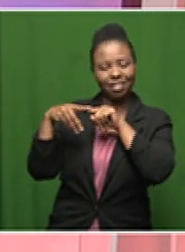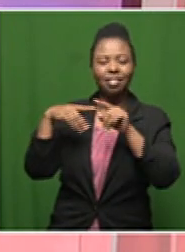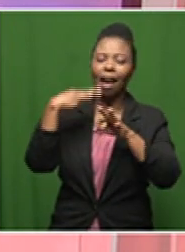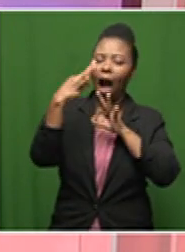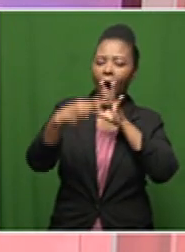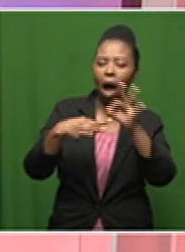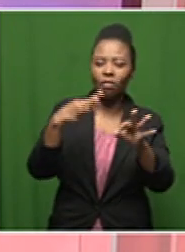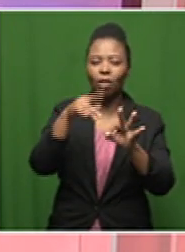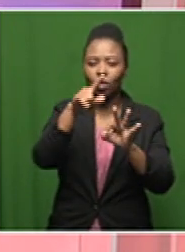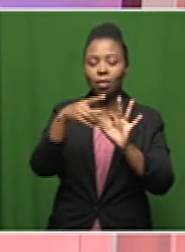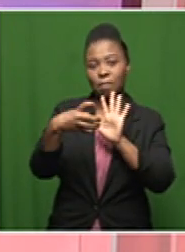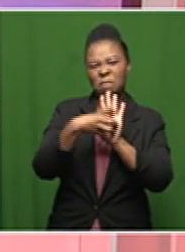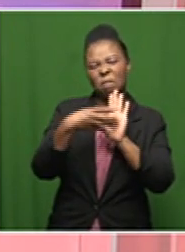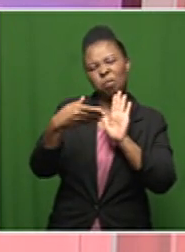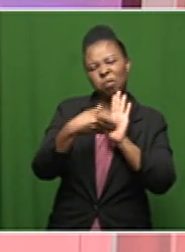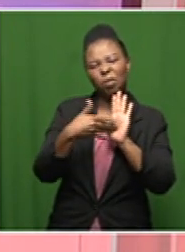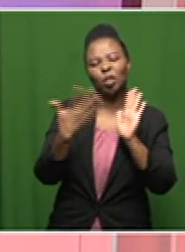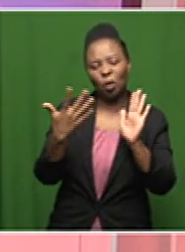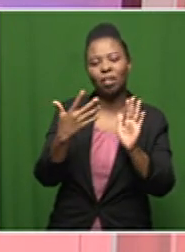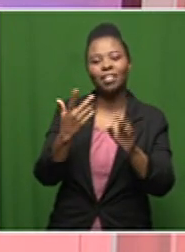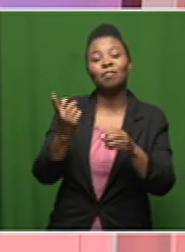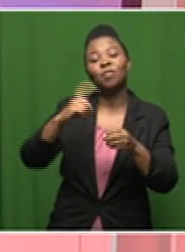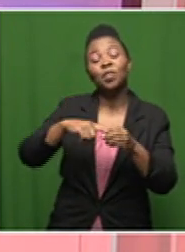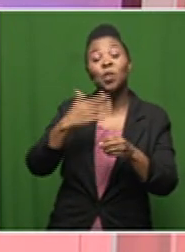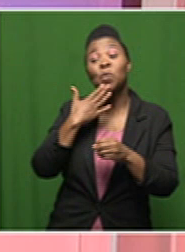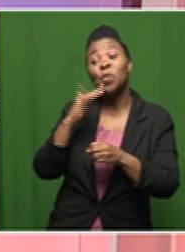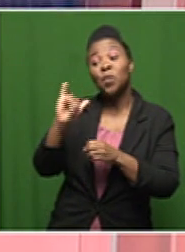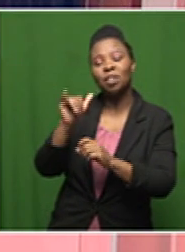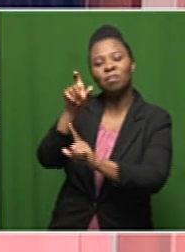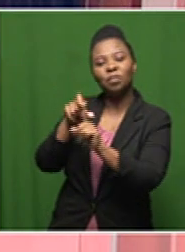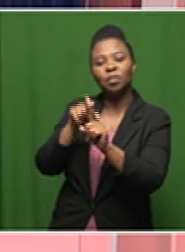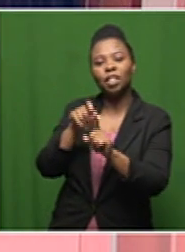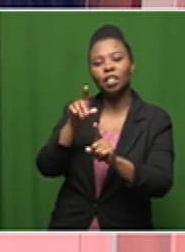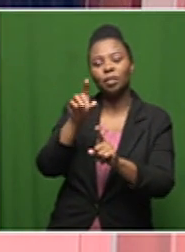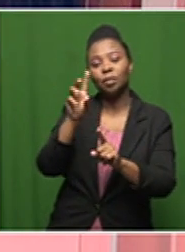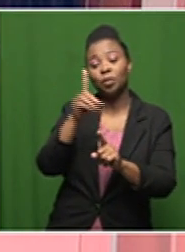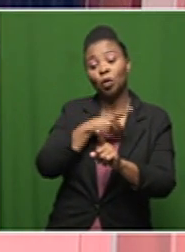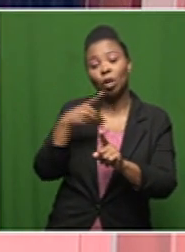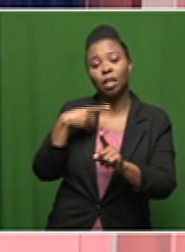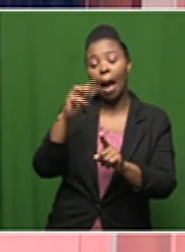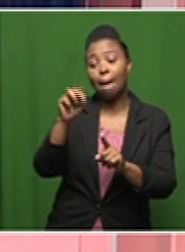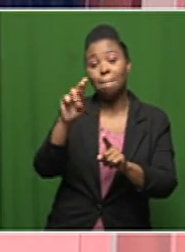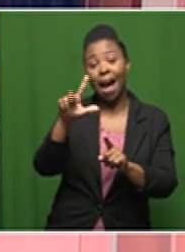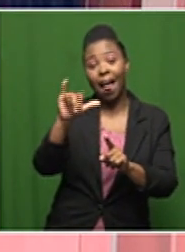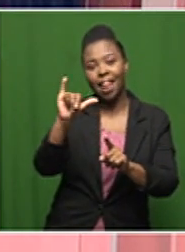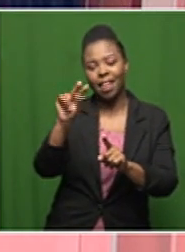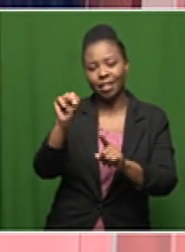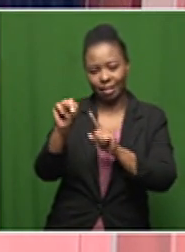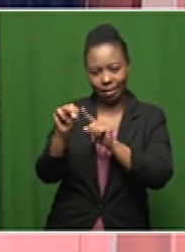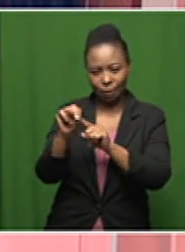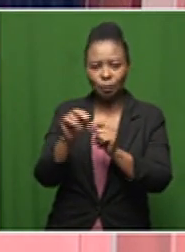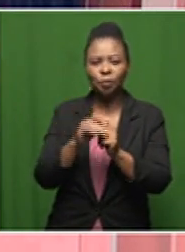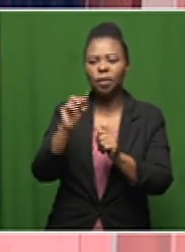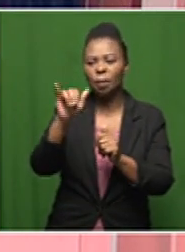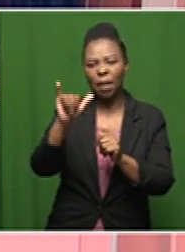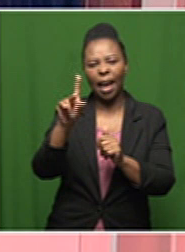things that you've been putting out there and we're rejoined once again by dr marlin mckay about that okay let's get